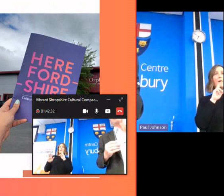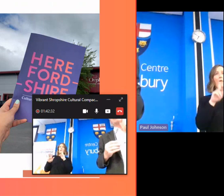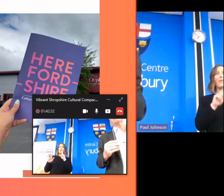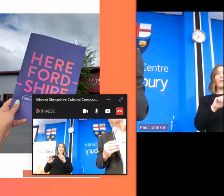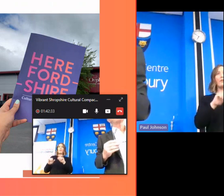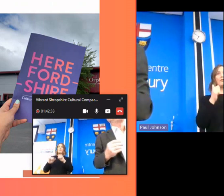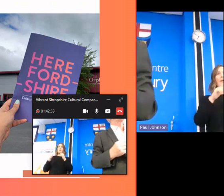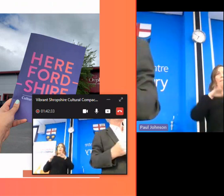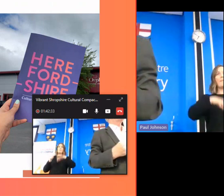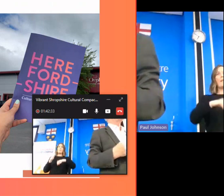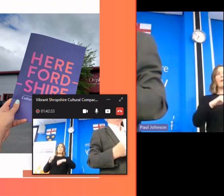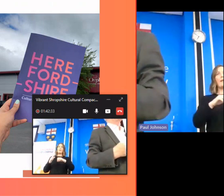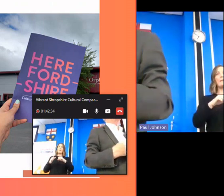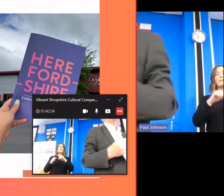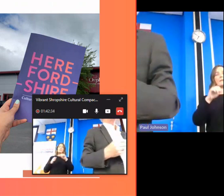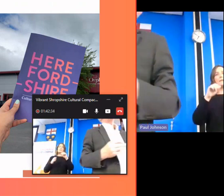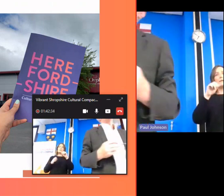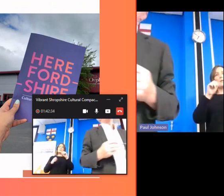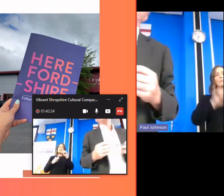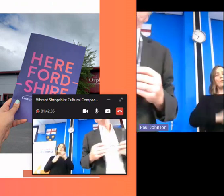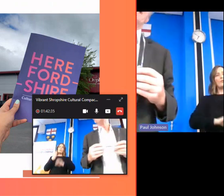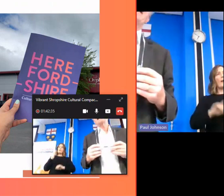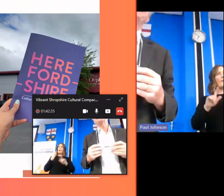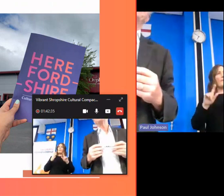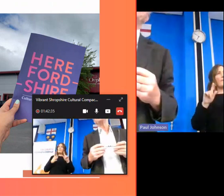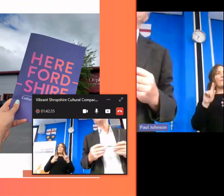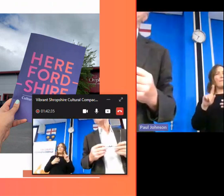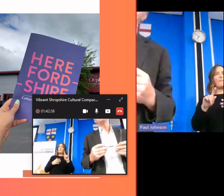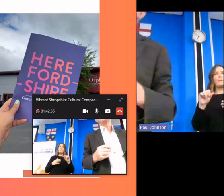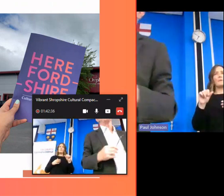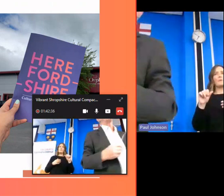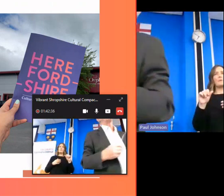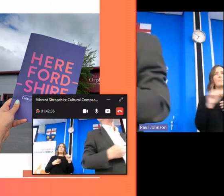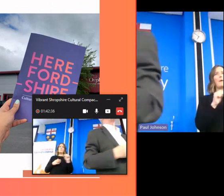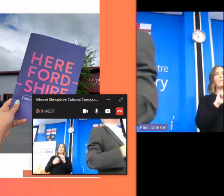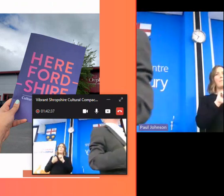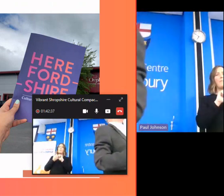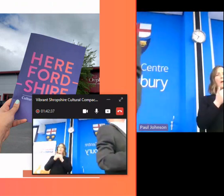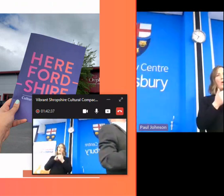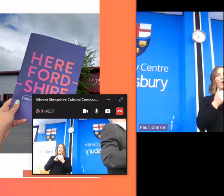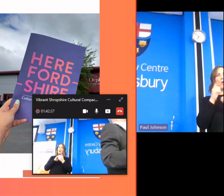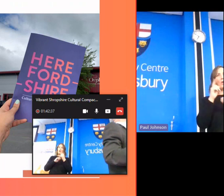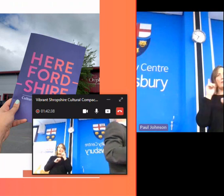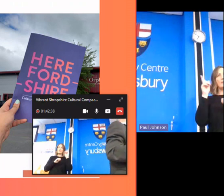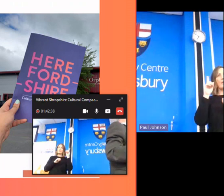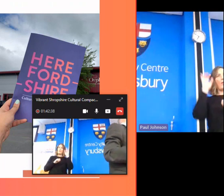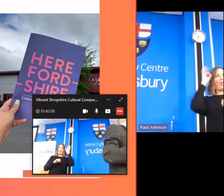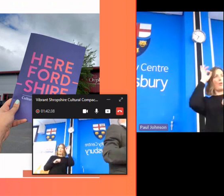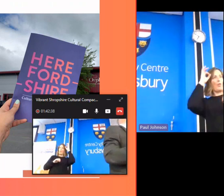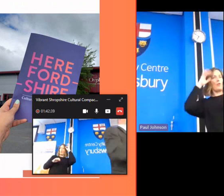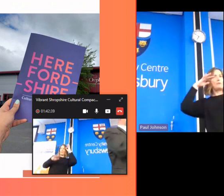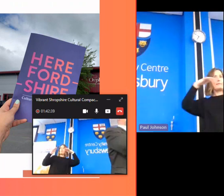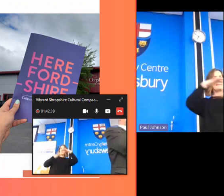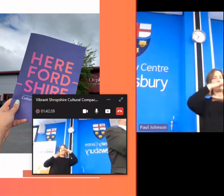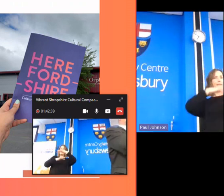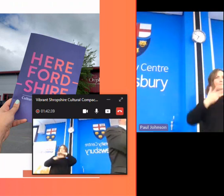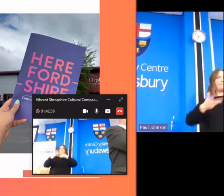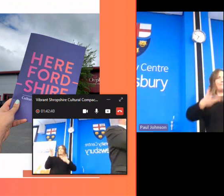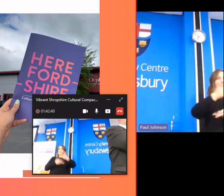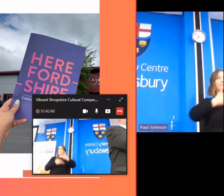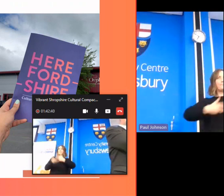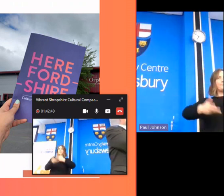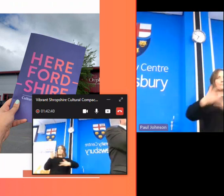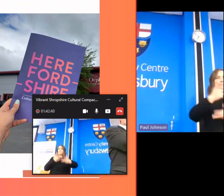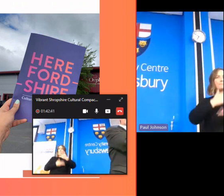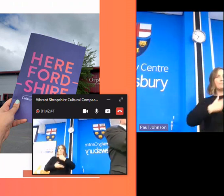the great place program to be led by ironbridge um and uh my colleagues and local authorities and so on actually um